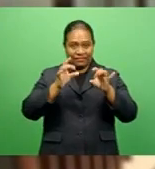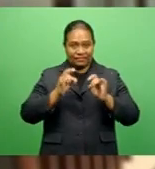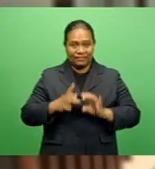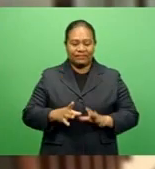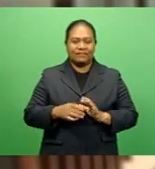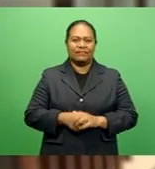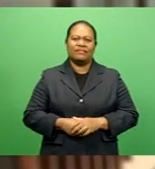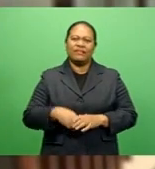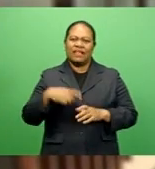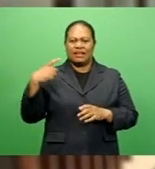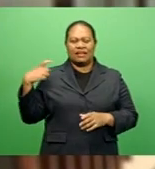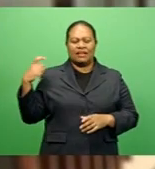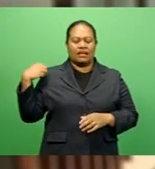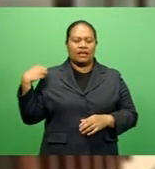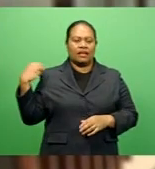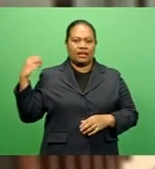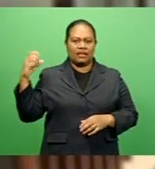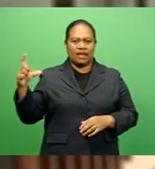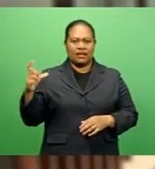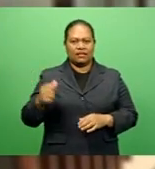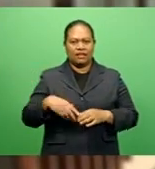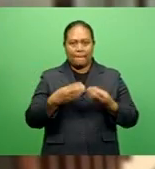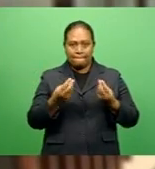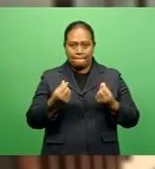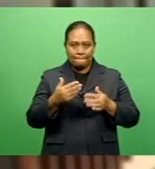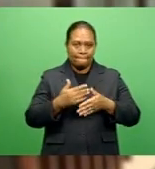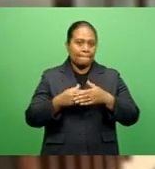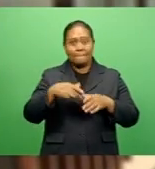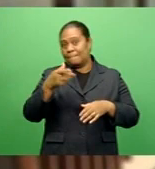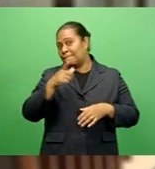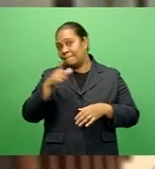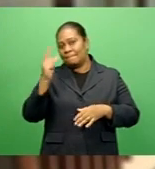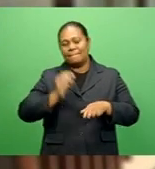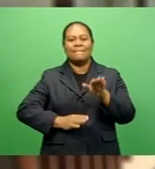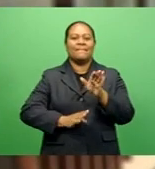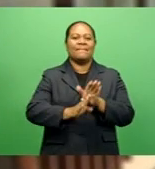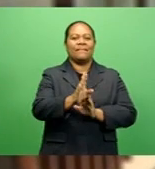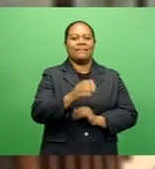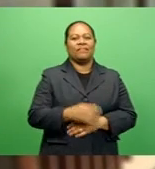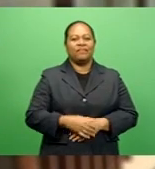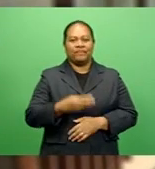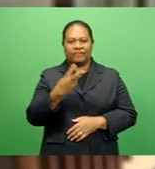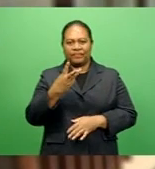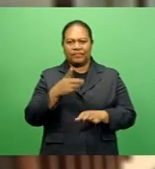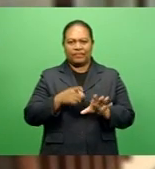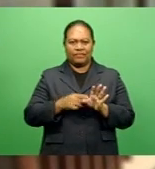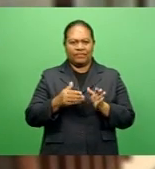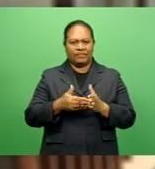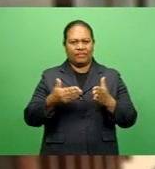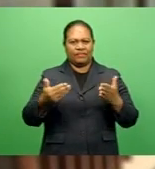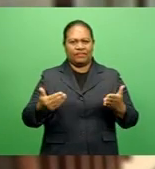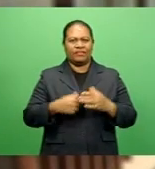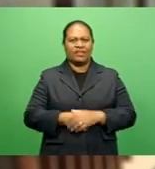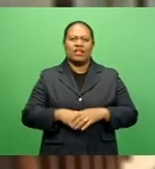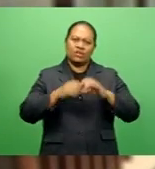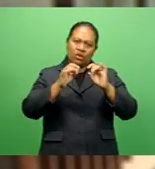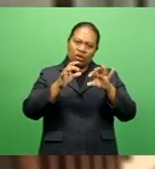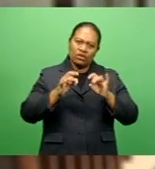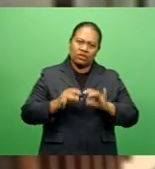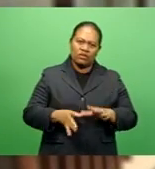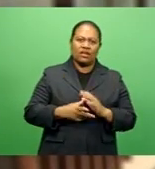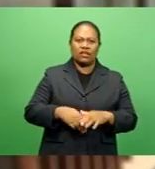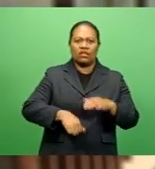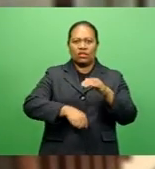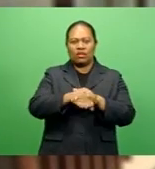and Canadian dollars have slipped back from their three-year highs yesterday. The Aussie dollar continued its retreat after topping U.S. 80